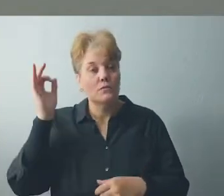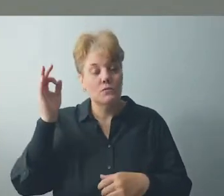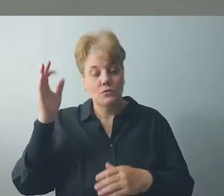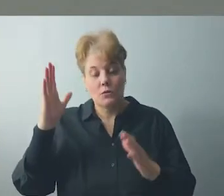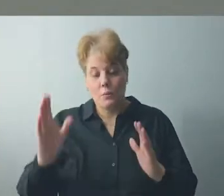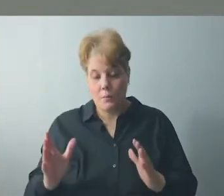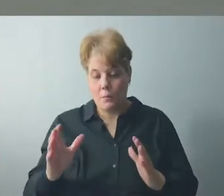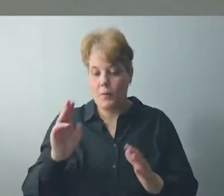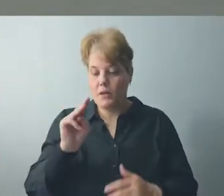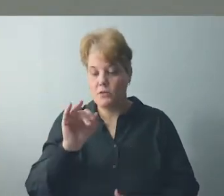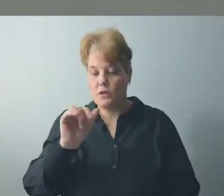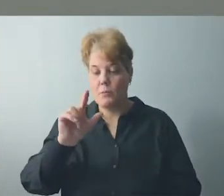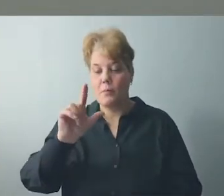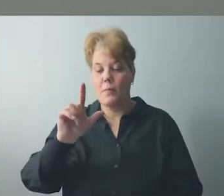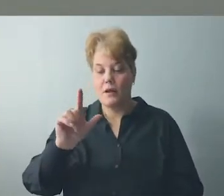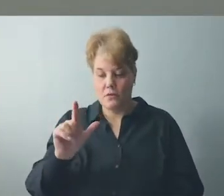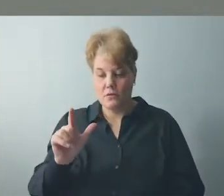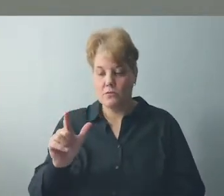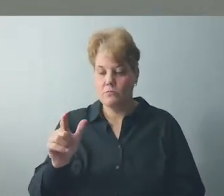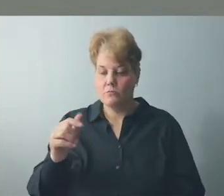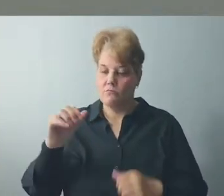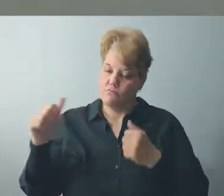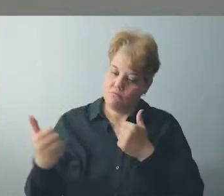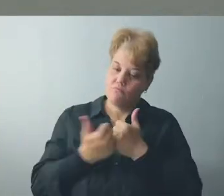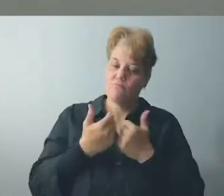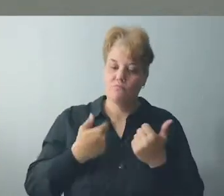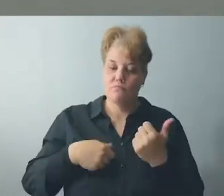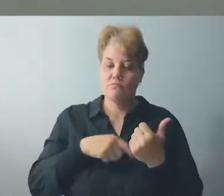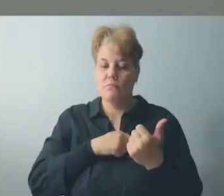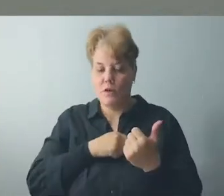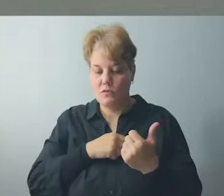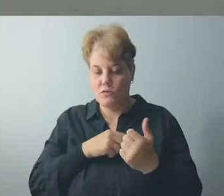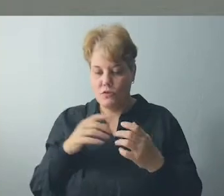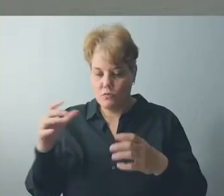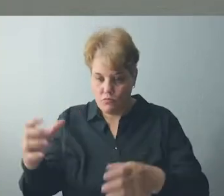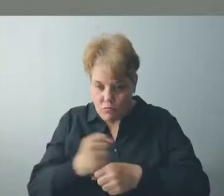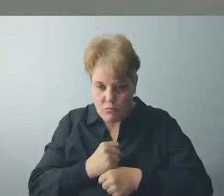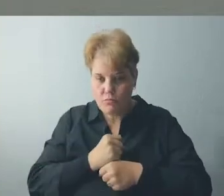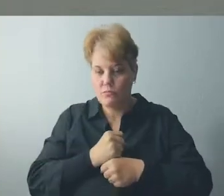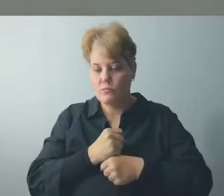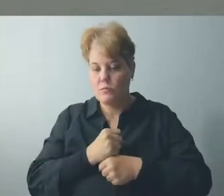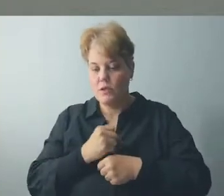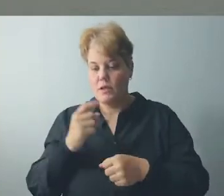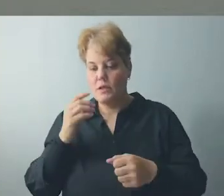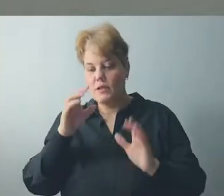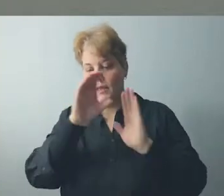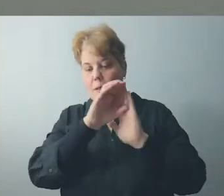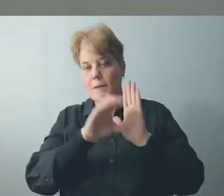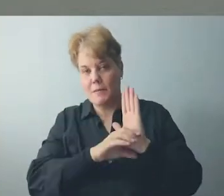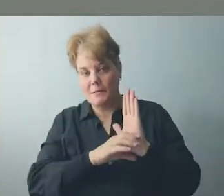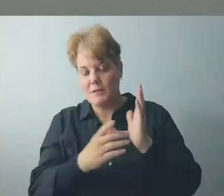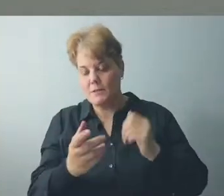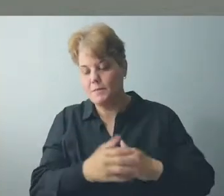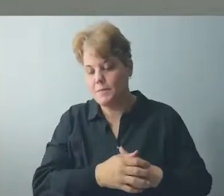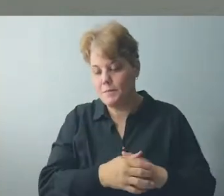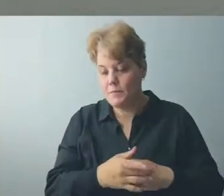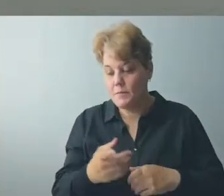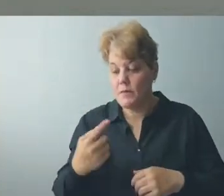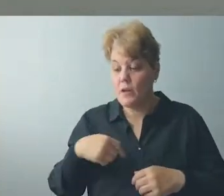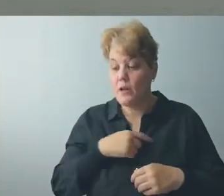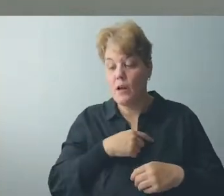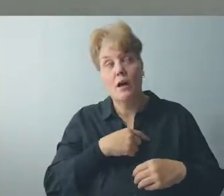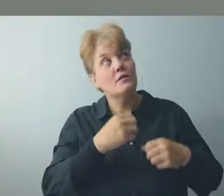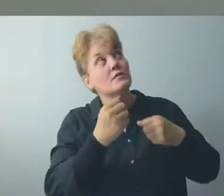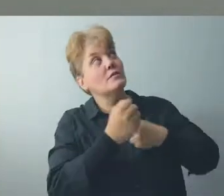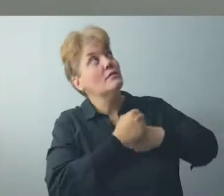fully embrace his greatest, the greatest of the commandments. You shall love the Lord your God with all your heart, mind, soul, and strength,